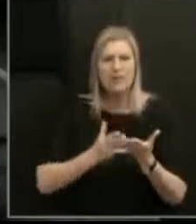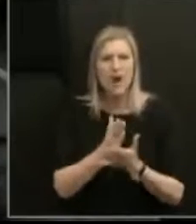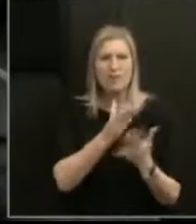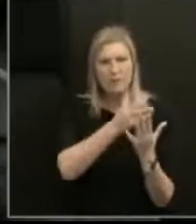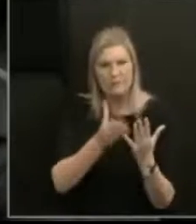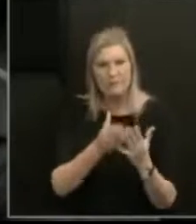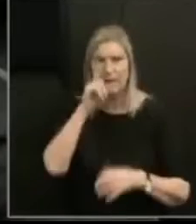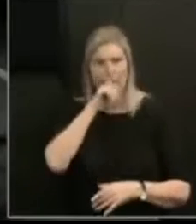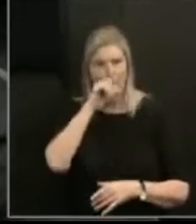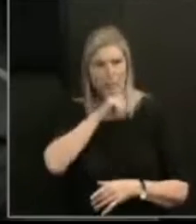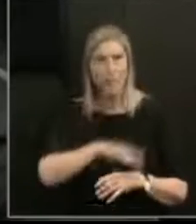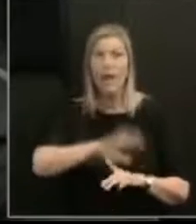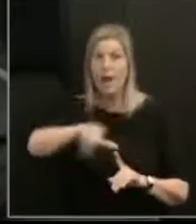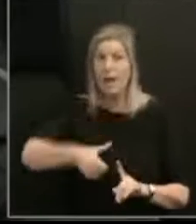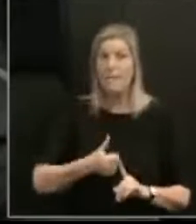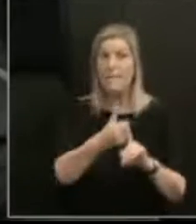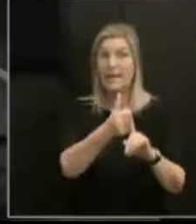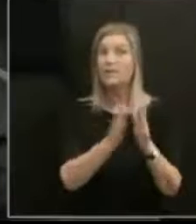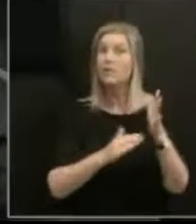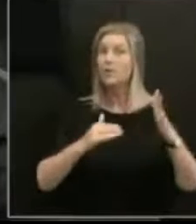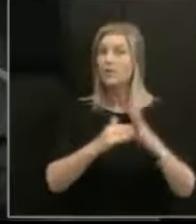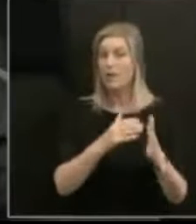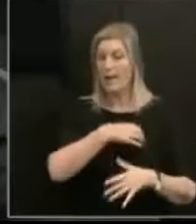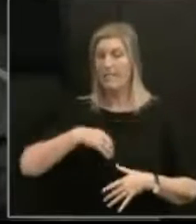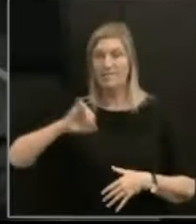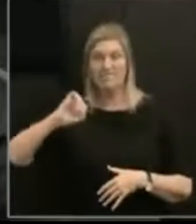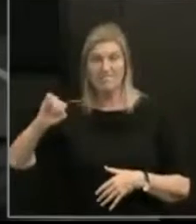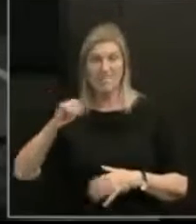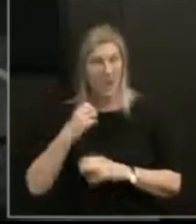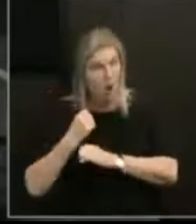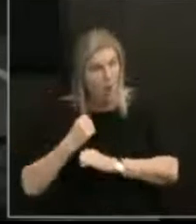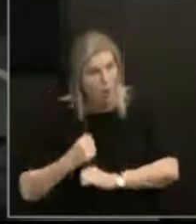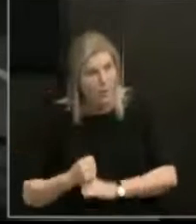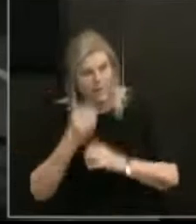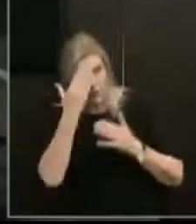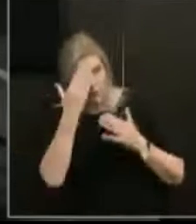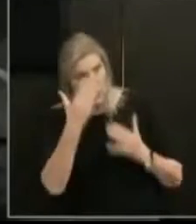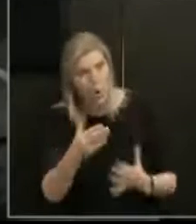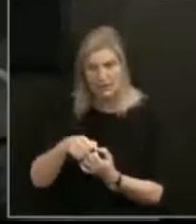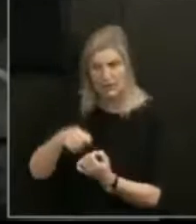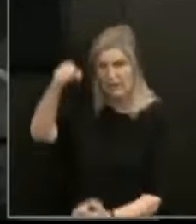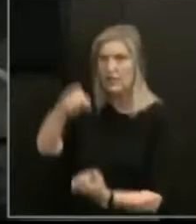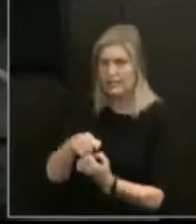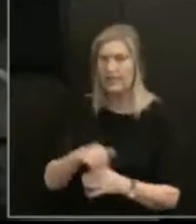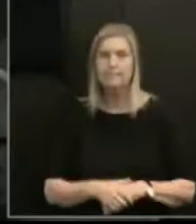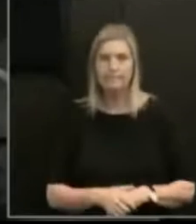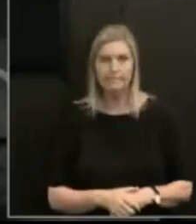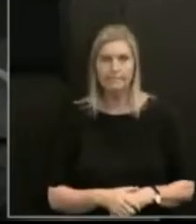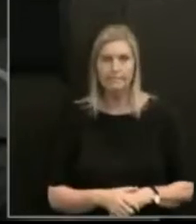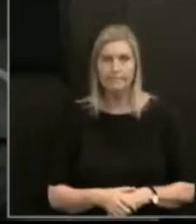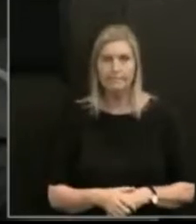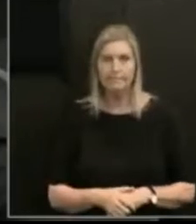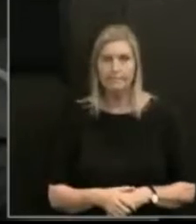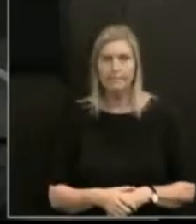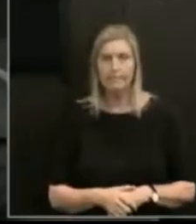also reinforce the New Zealand Government's obligation to honour Te Tiriti. We like to think of